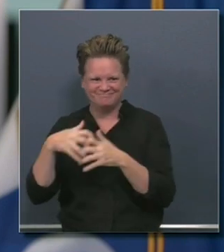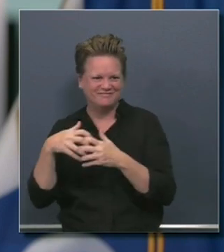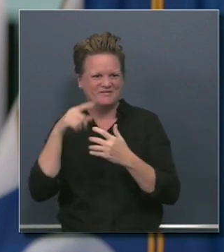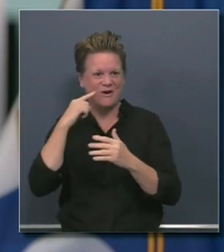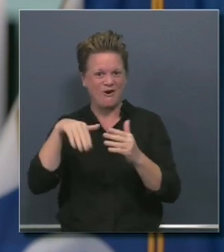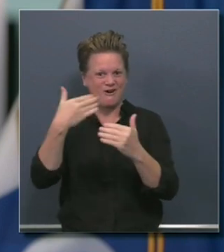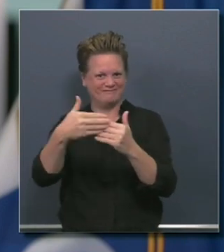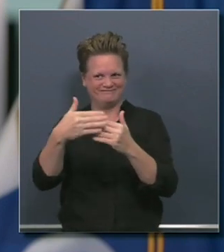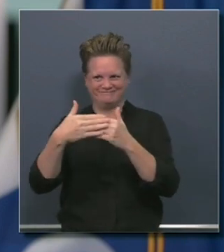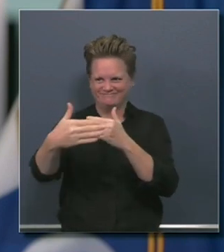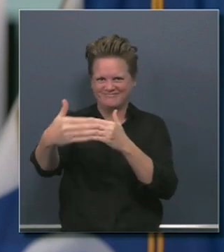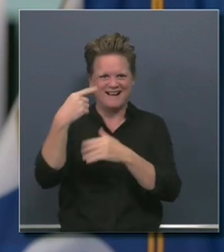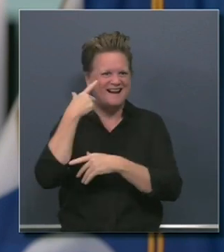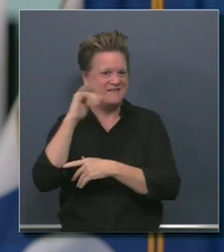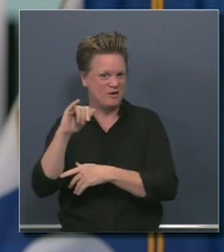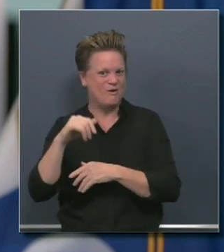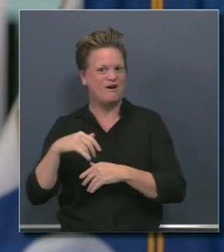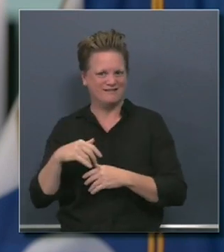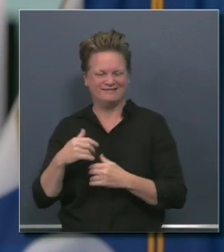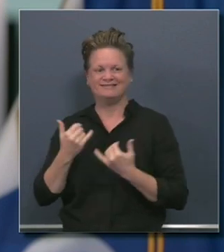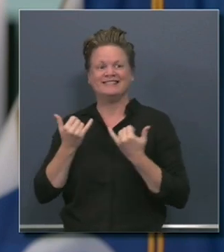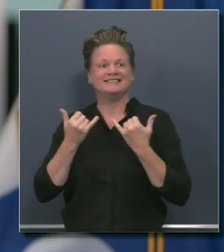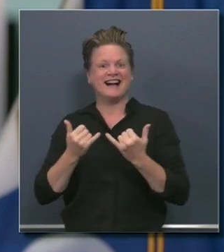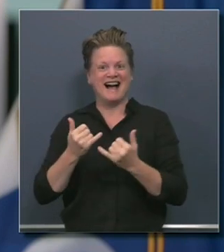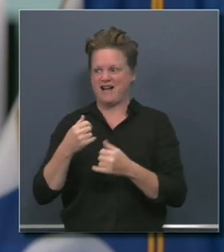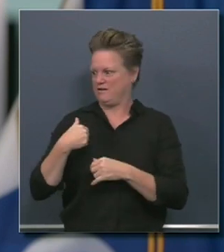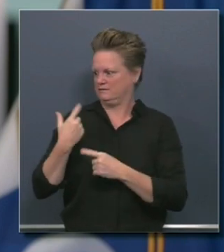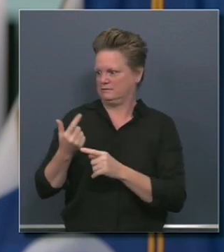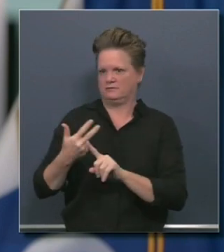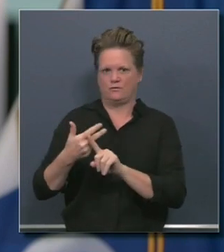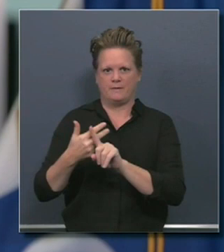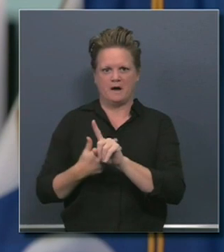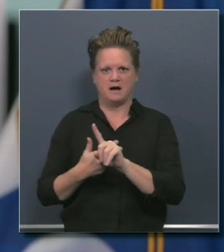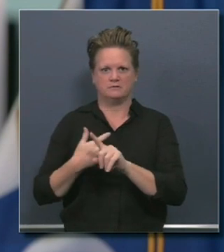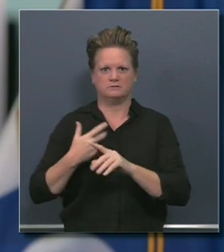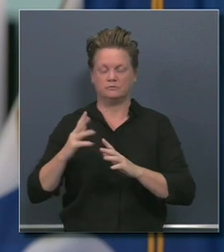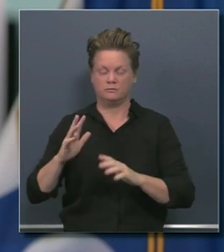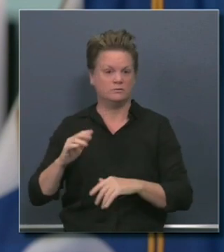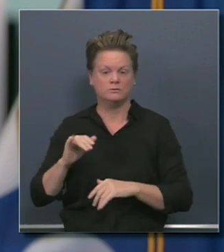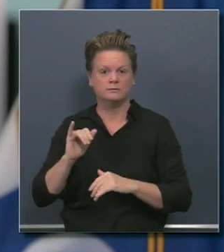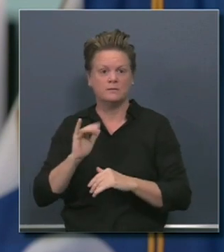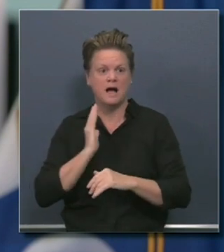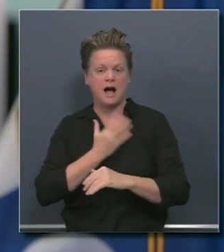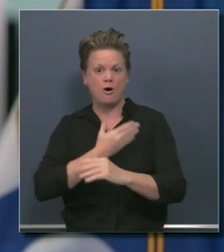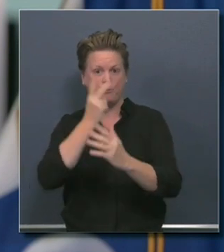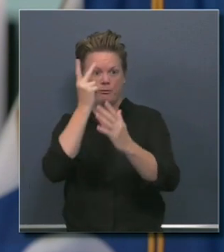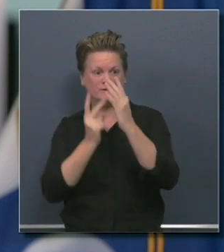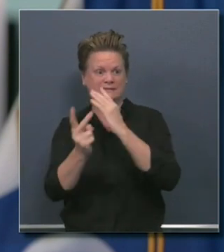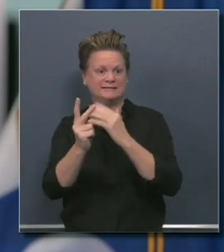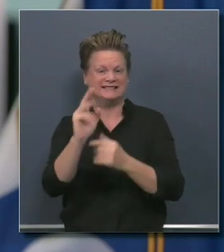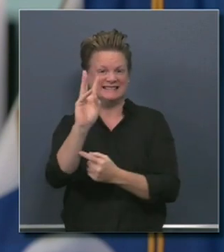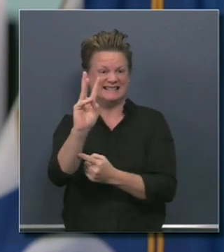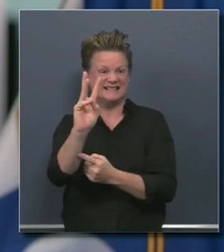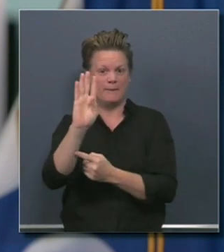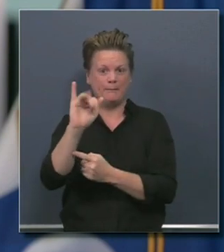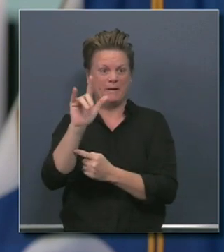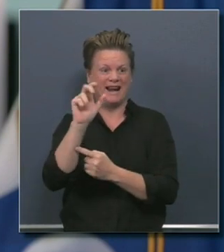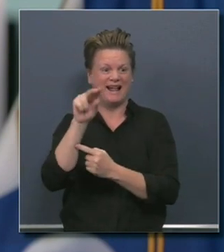mind. But just 90 or so days ago, a projected $6 billion budget surplus. We